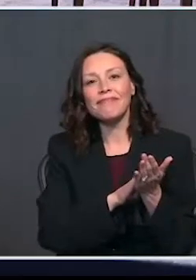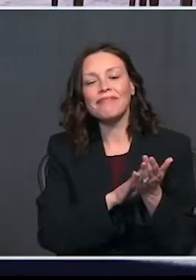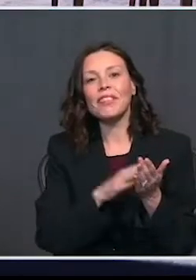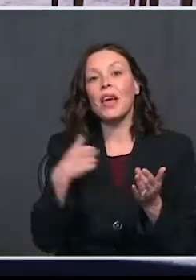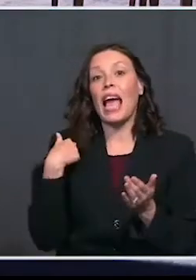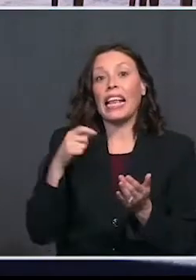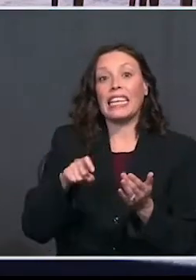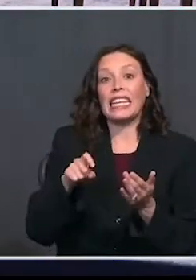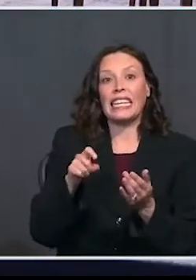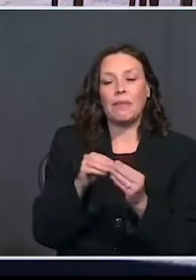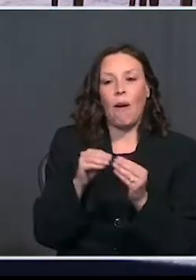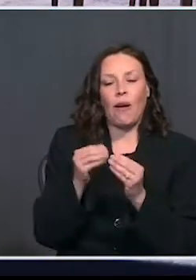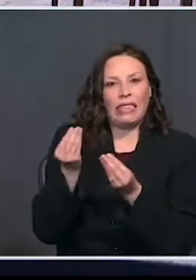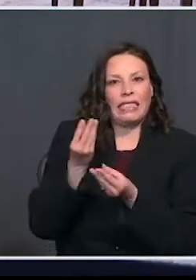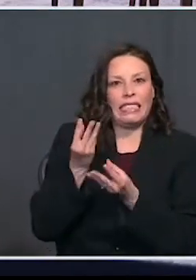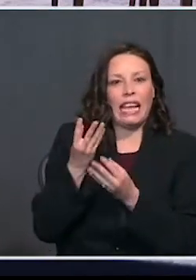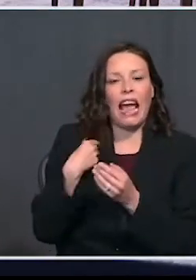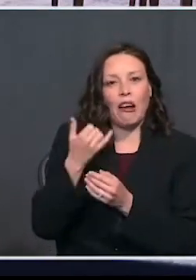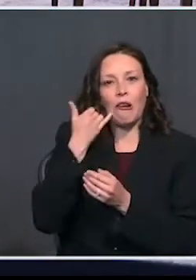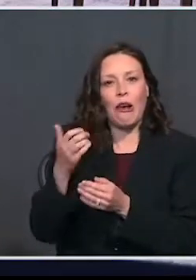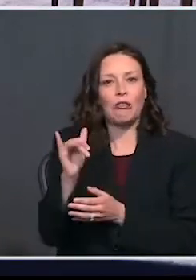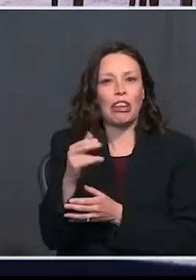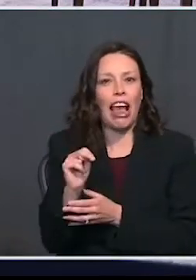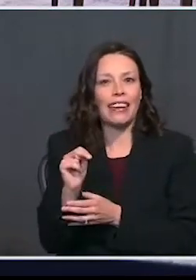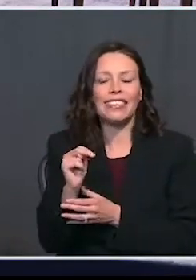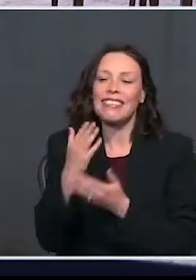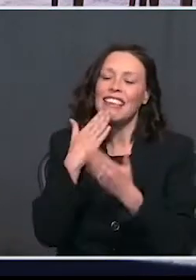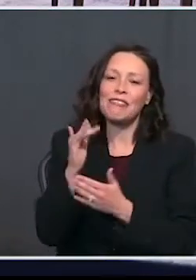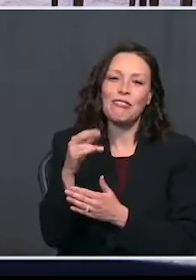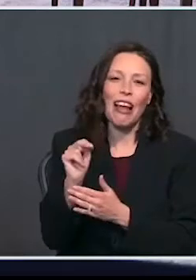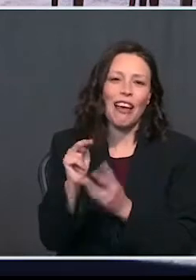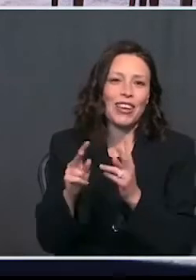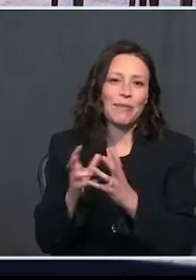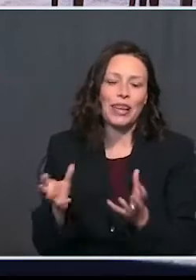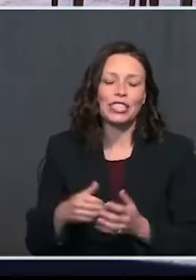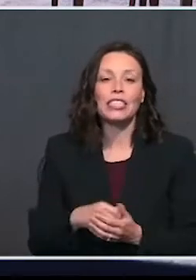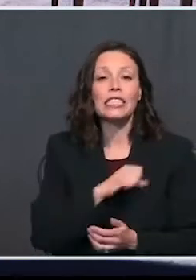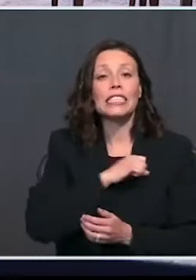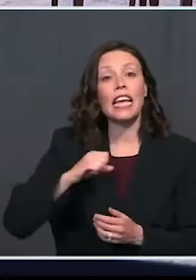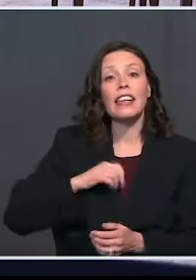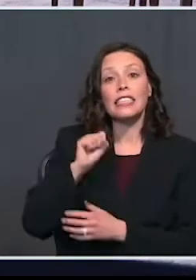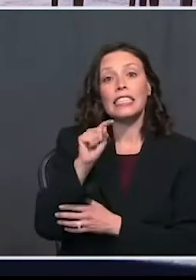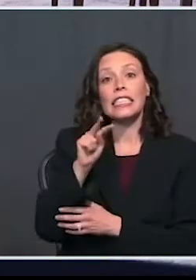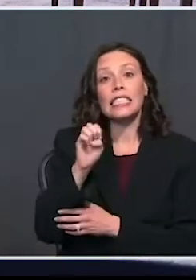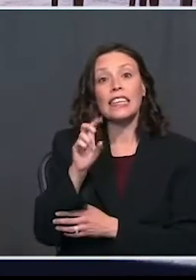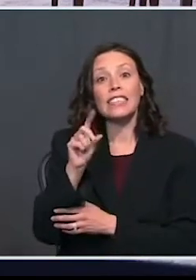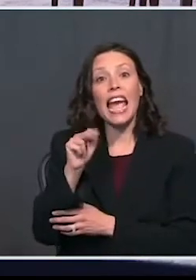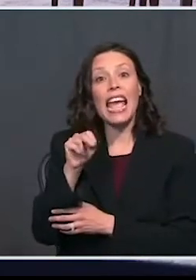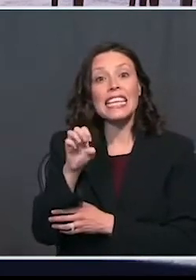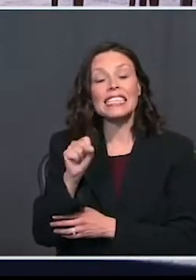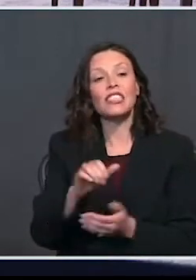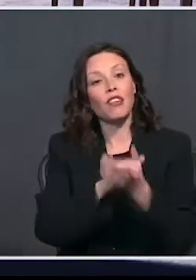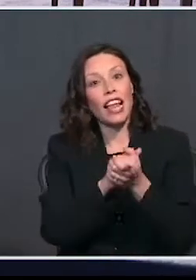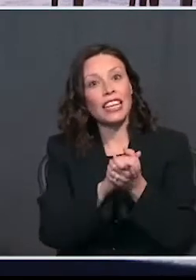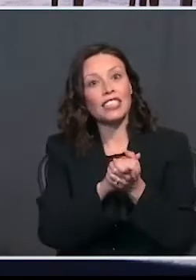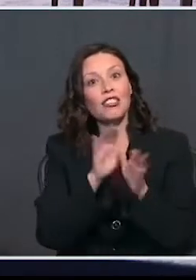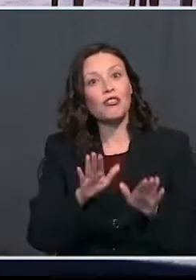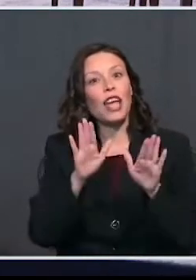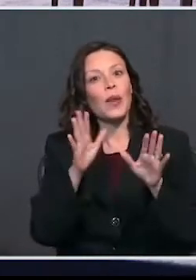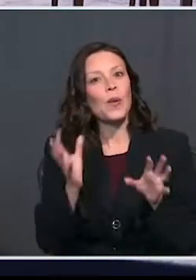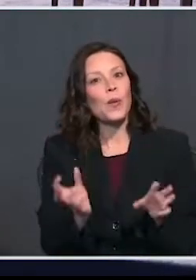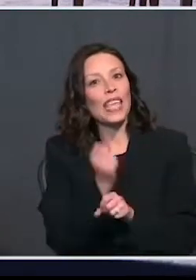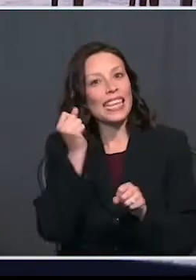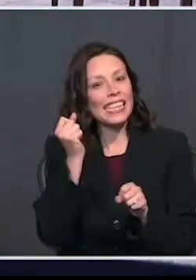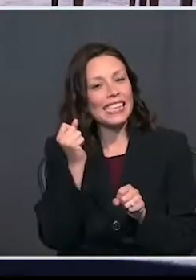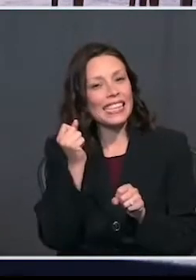When I need info on that subject, I call up John. Thank you, John, very much. Senator Steve Daines. Congratulations on a great win.